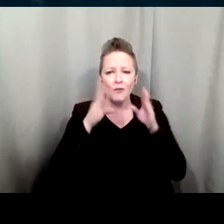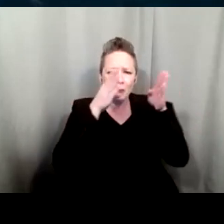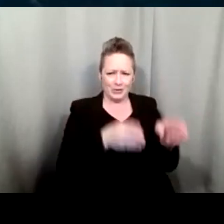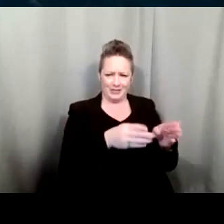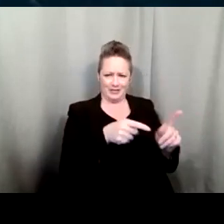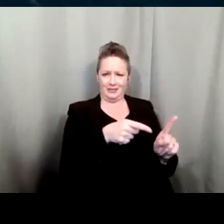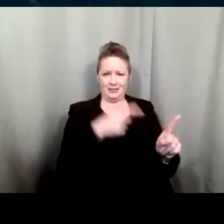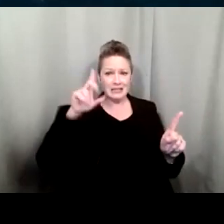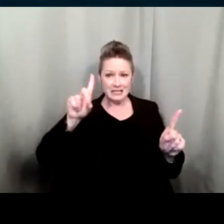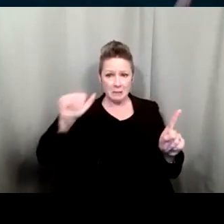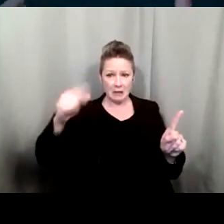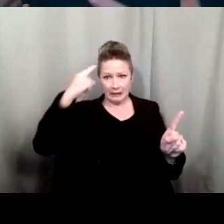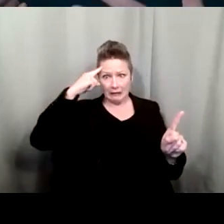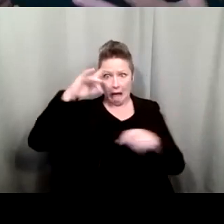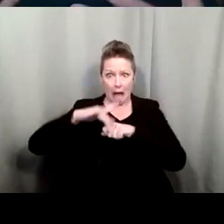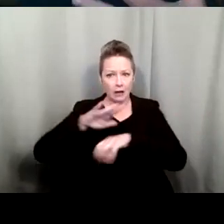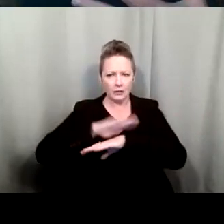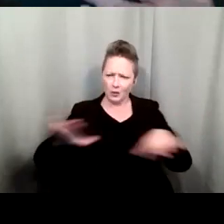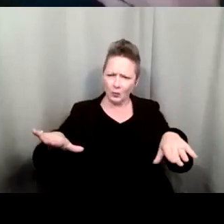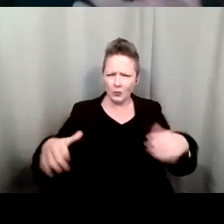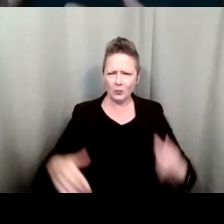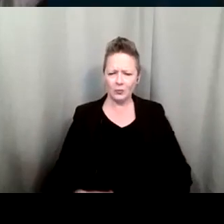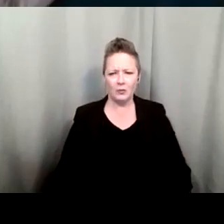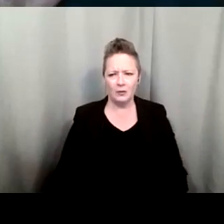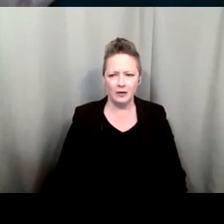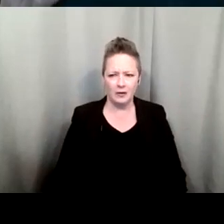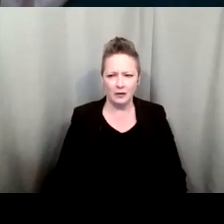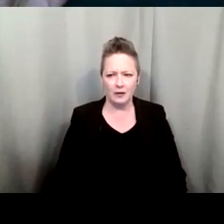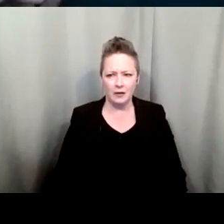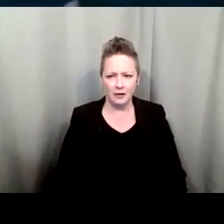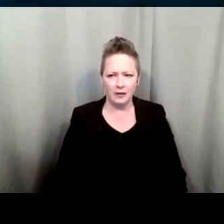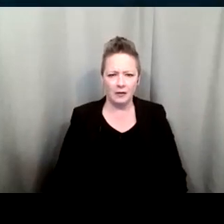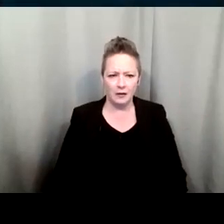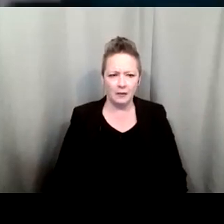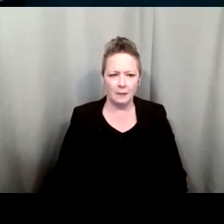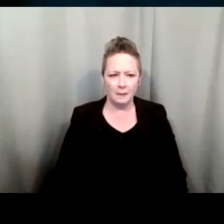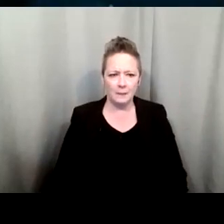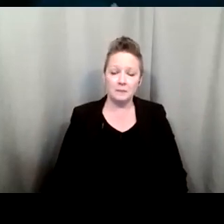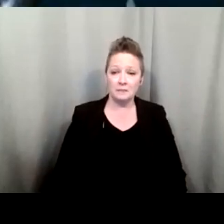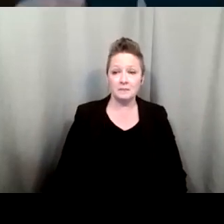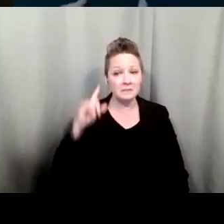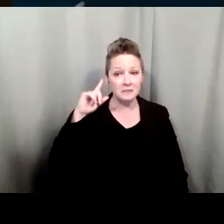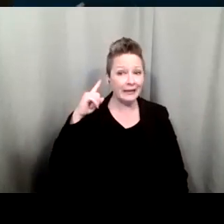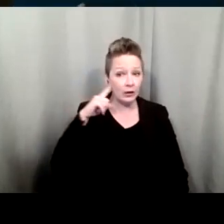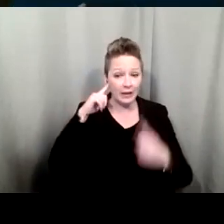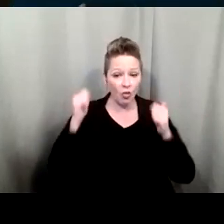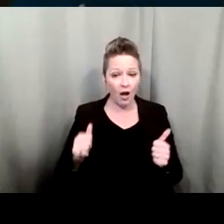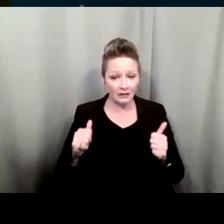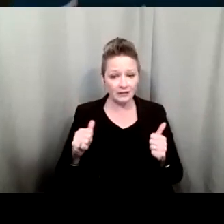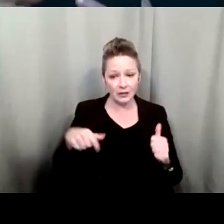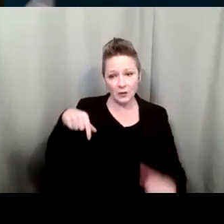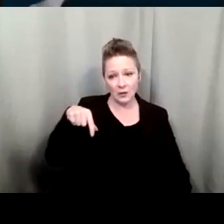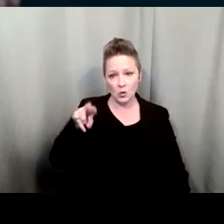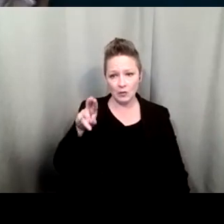about the disability the overall loss is kind of a quirky disability because you can't see it